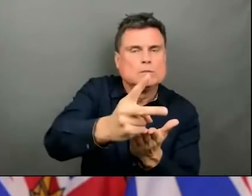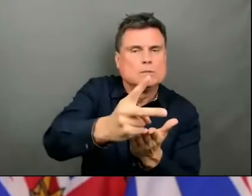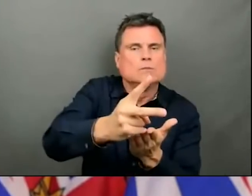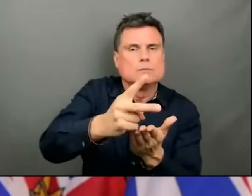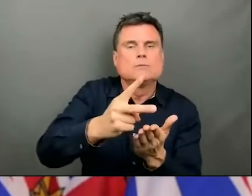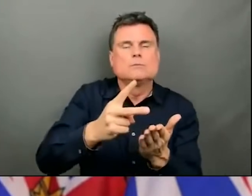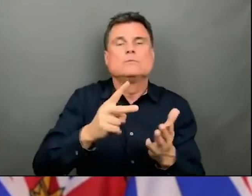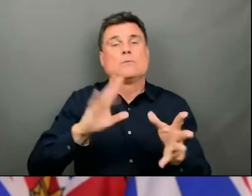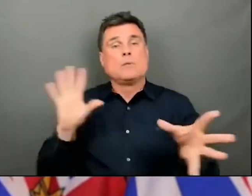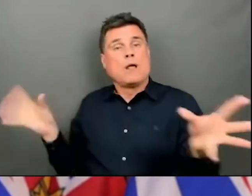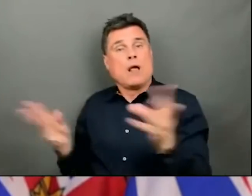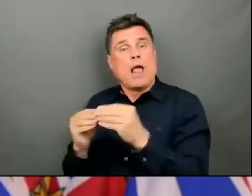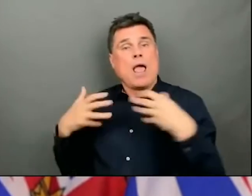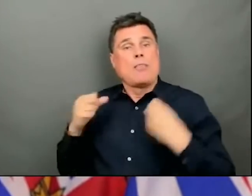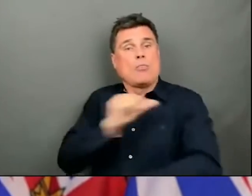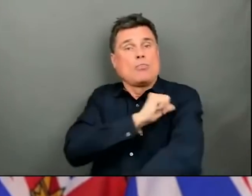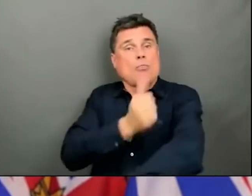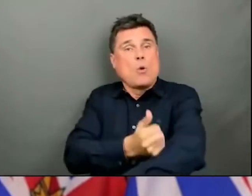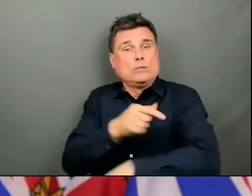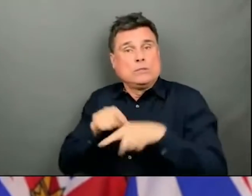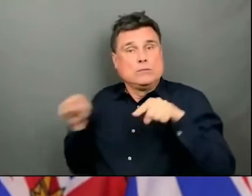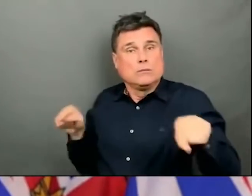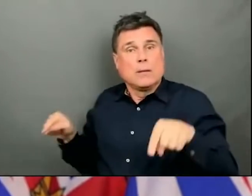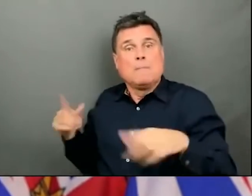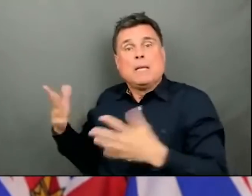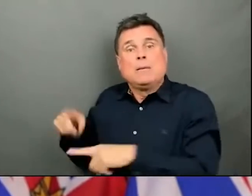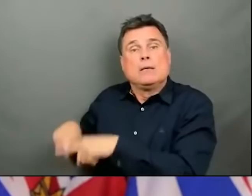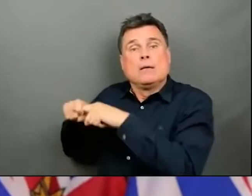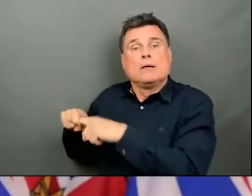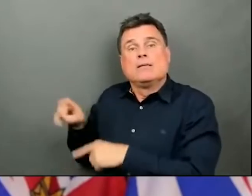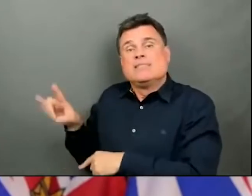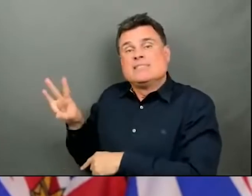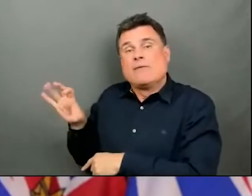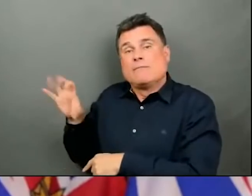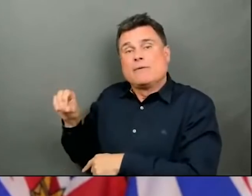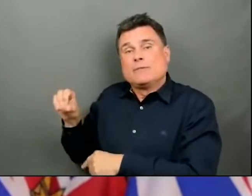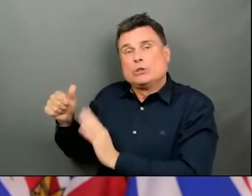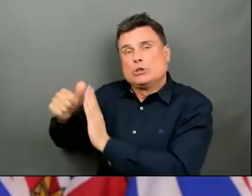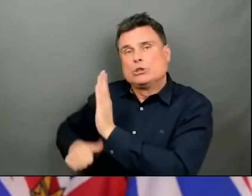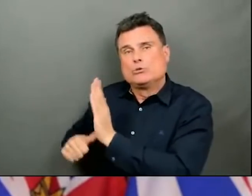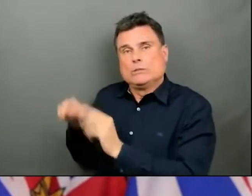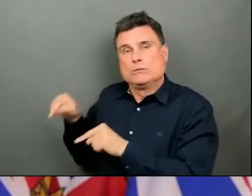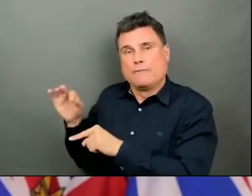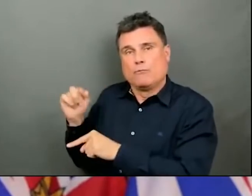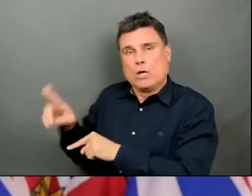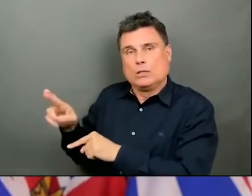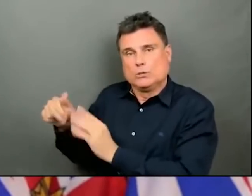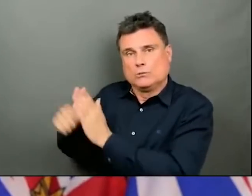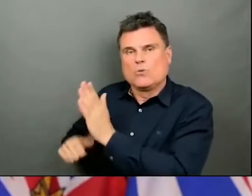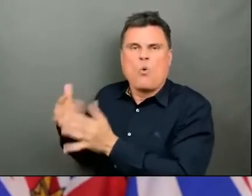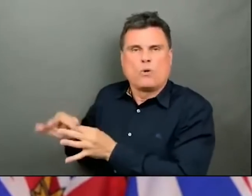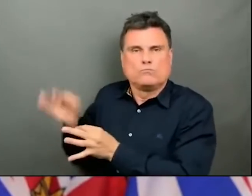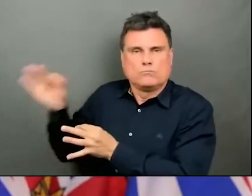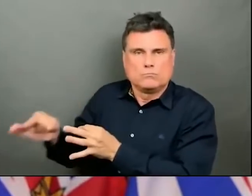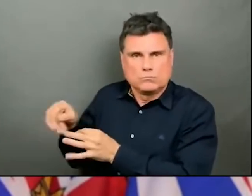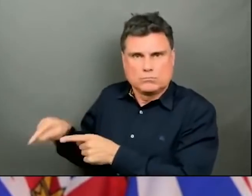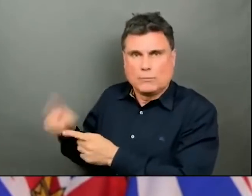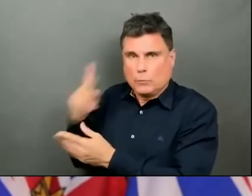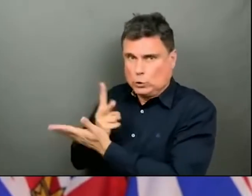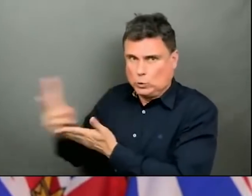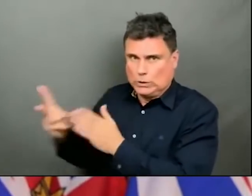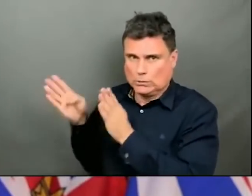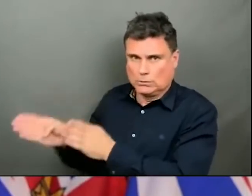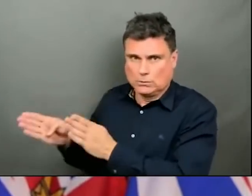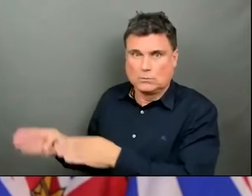Health, is approximately 750 non-urgent scheduled surgeries that will be postponed in a two-week period. In Vancouver